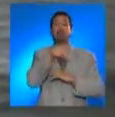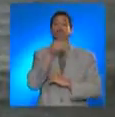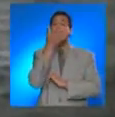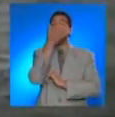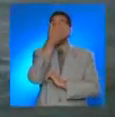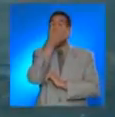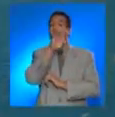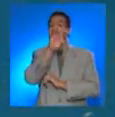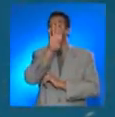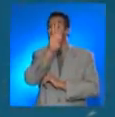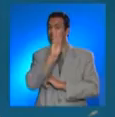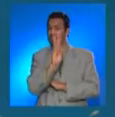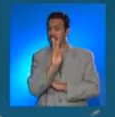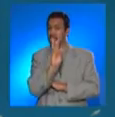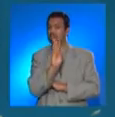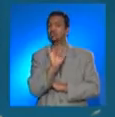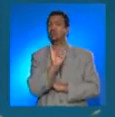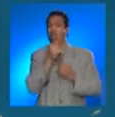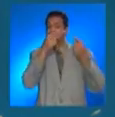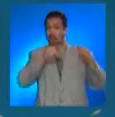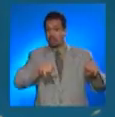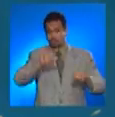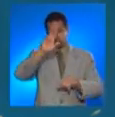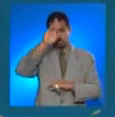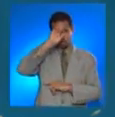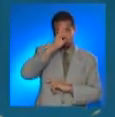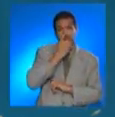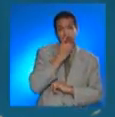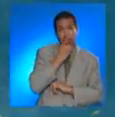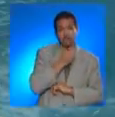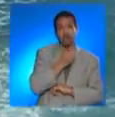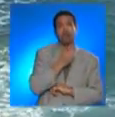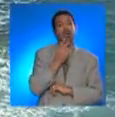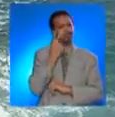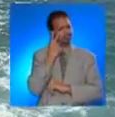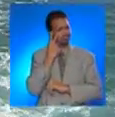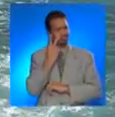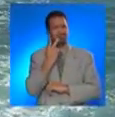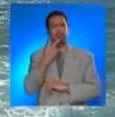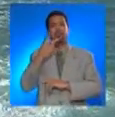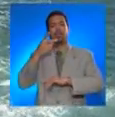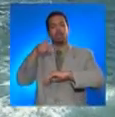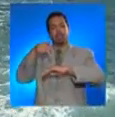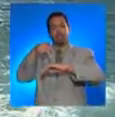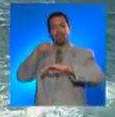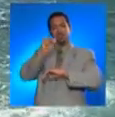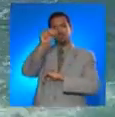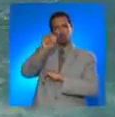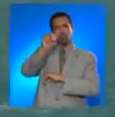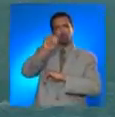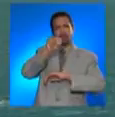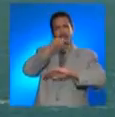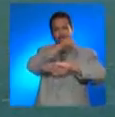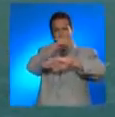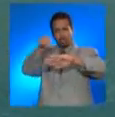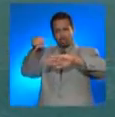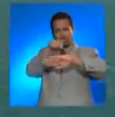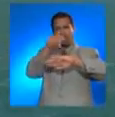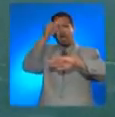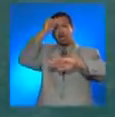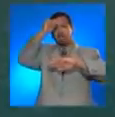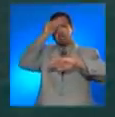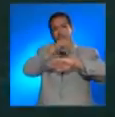1946 earthquake in the Dominican Republic was observed along Puerto Rico's northern shoreline, especially in